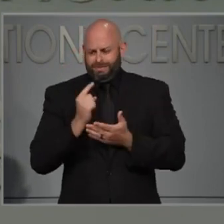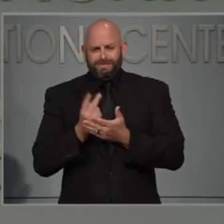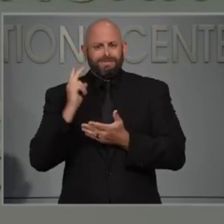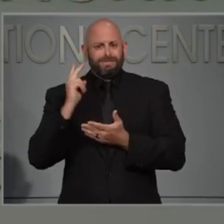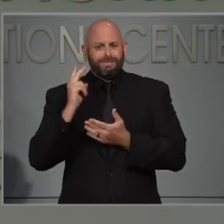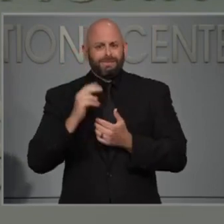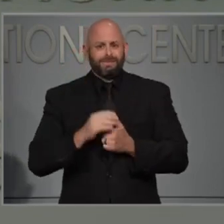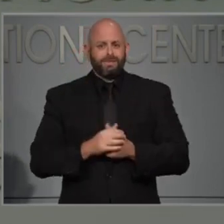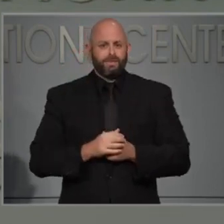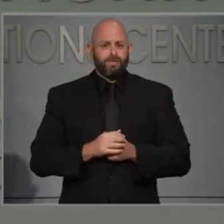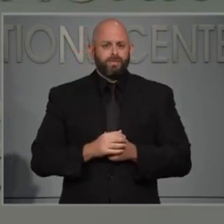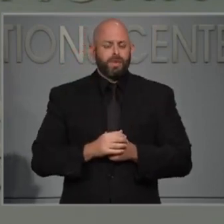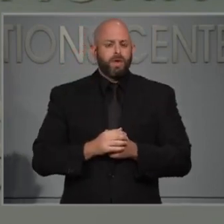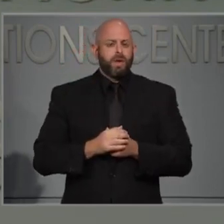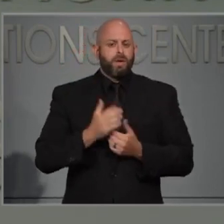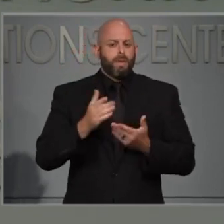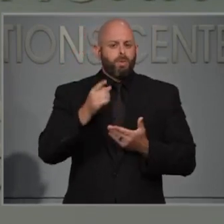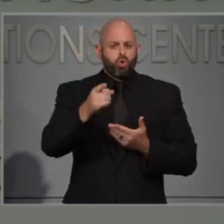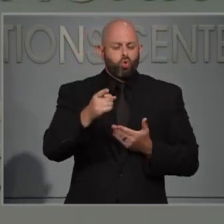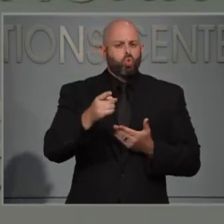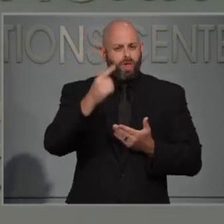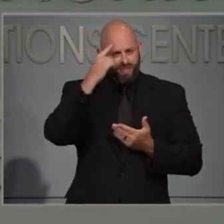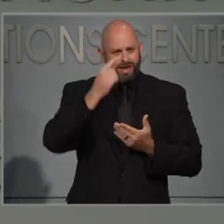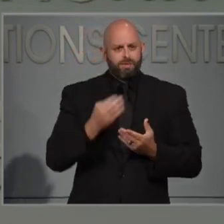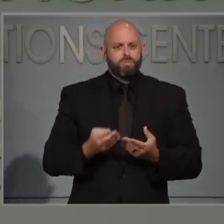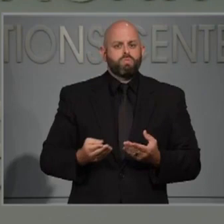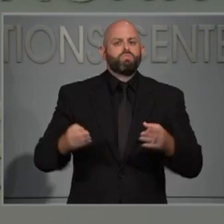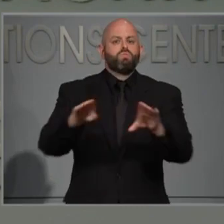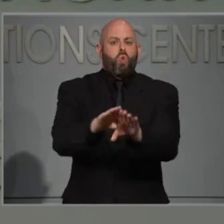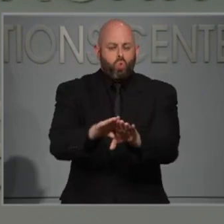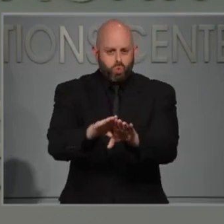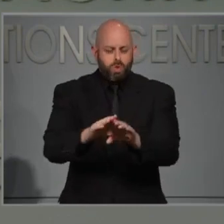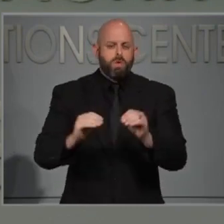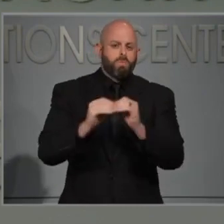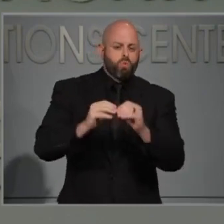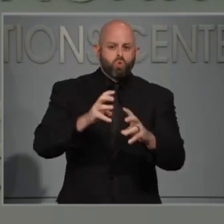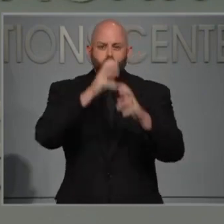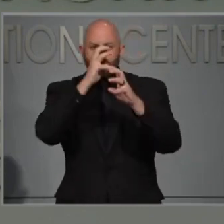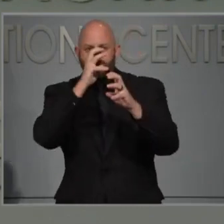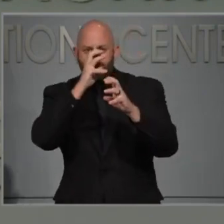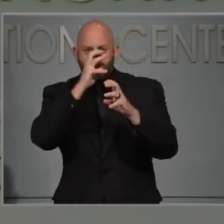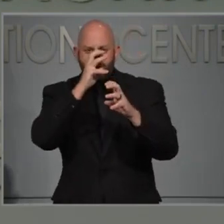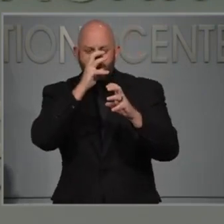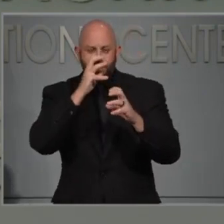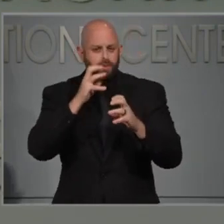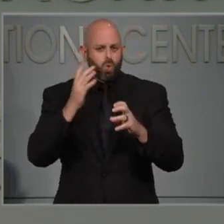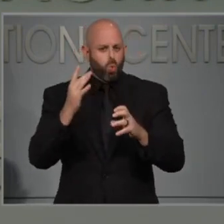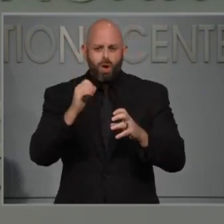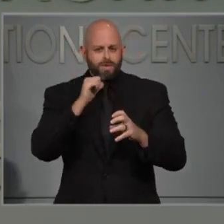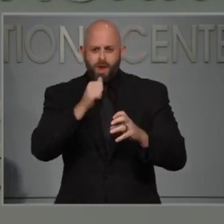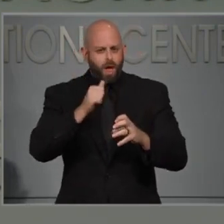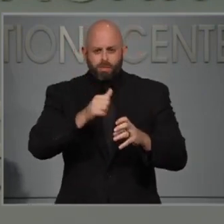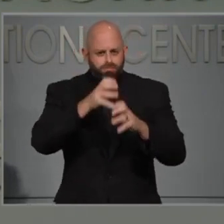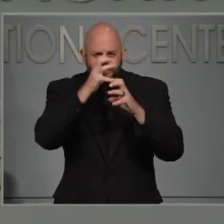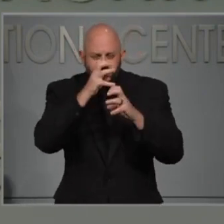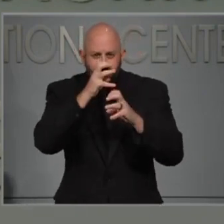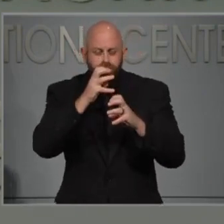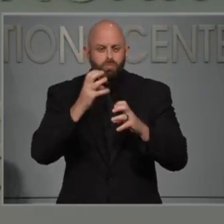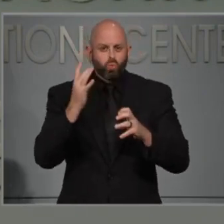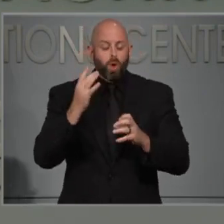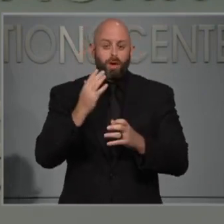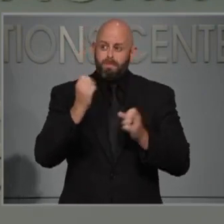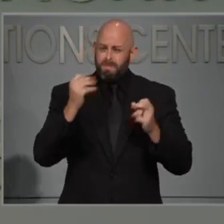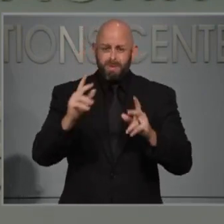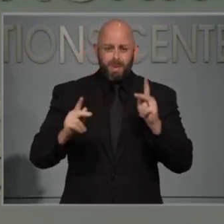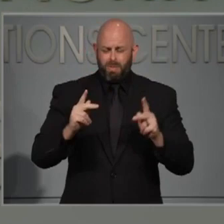pulling back in any way and is part of the reason you haven't because people just may not listen at this point because they're so eager to be